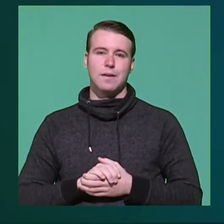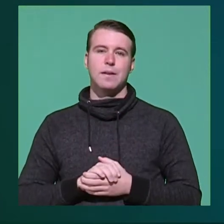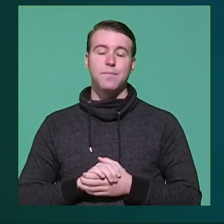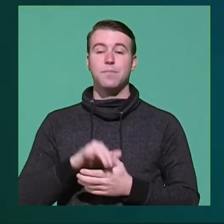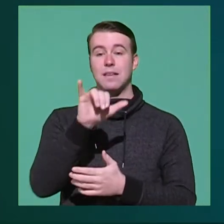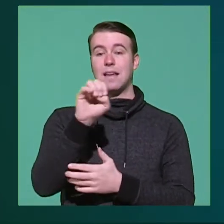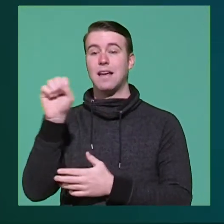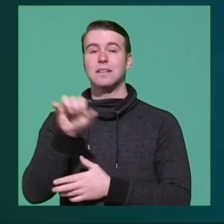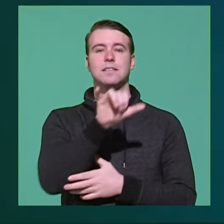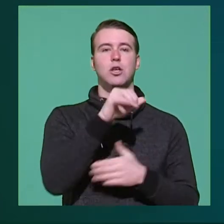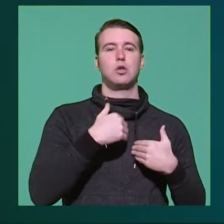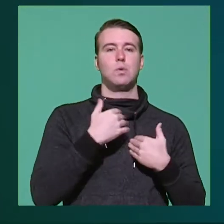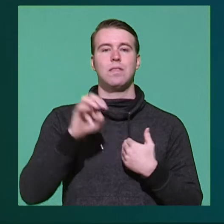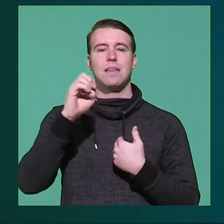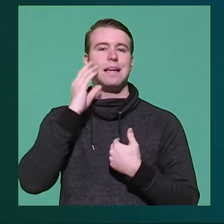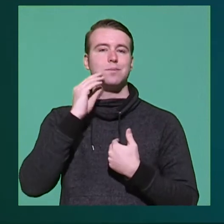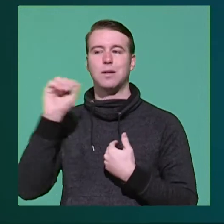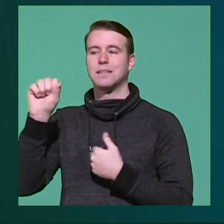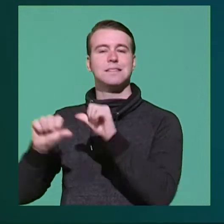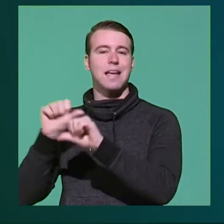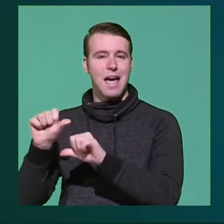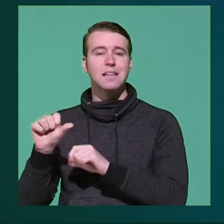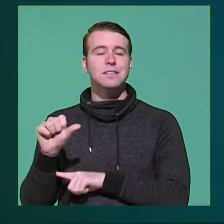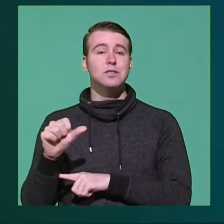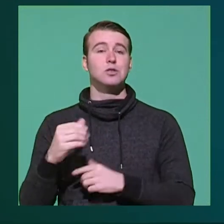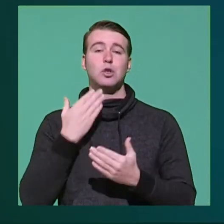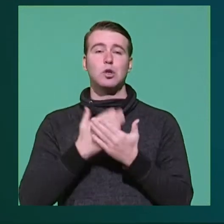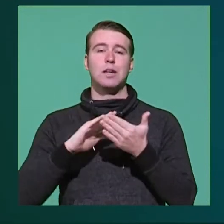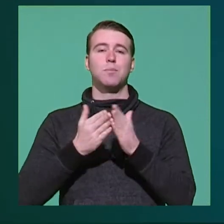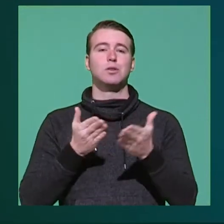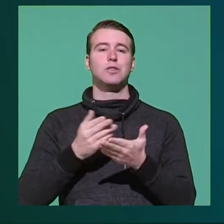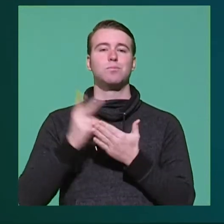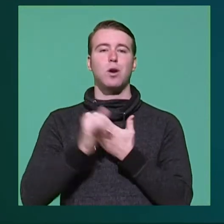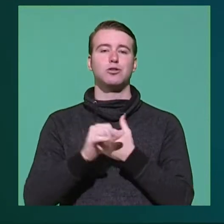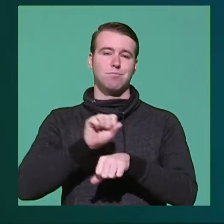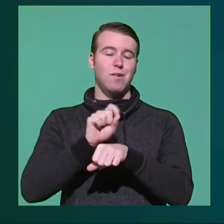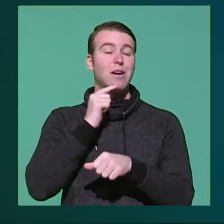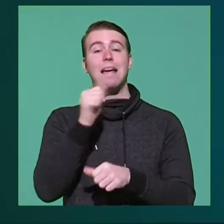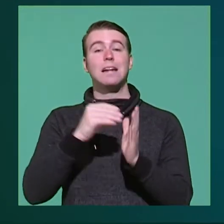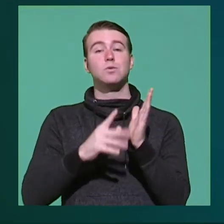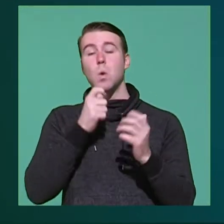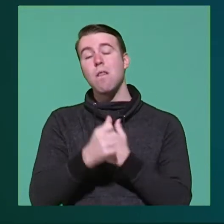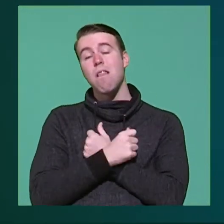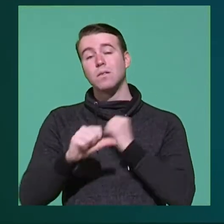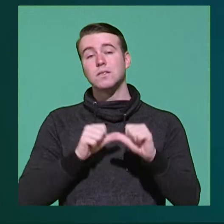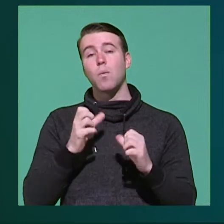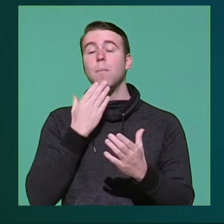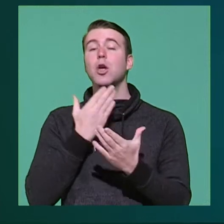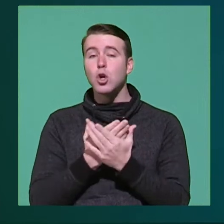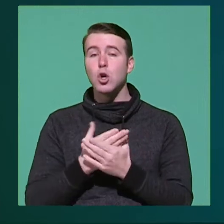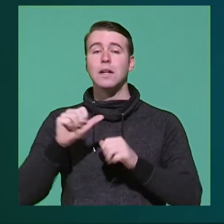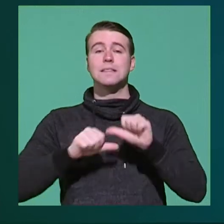YES stands for Youth Experiences in Science and is a great community service project for any student who loves science and wants to be a good